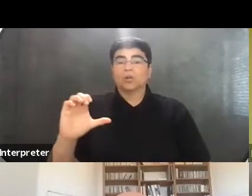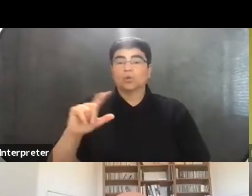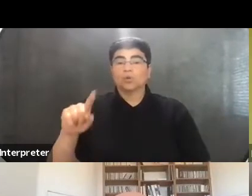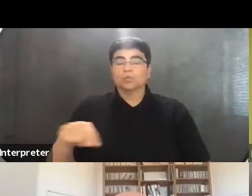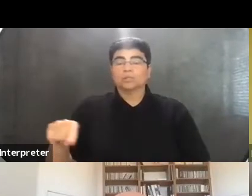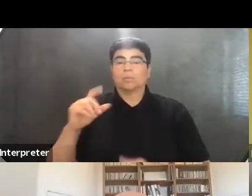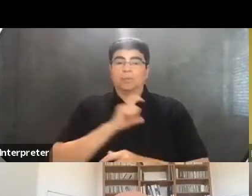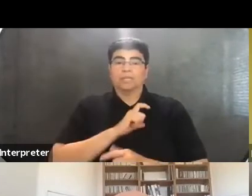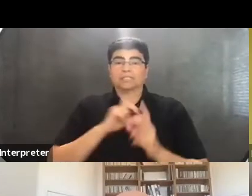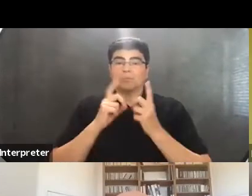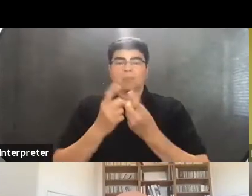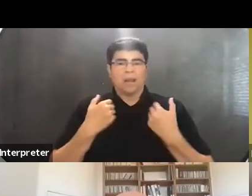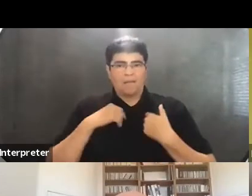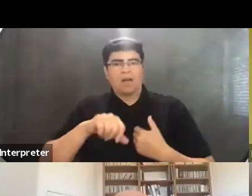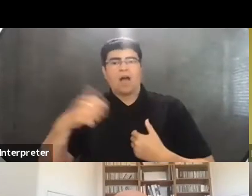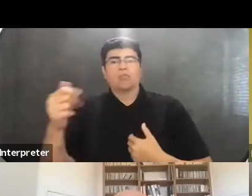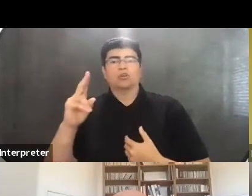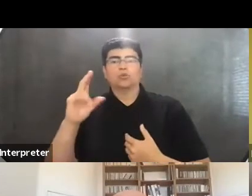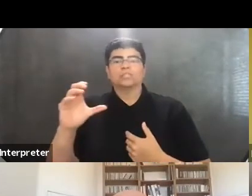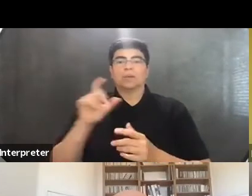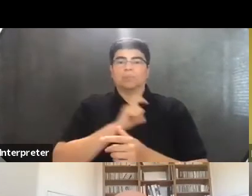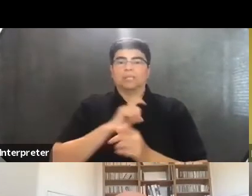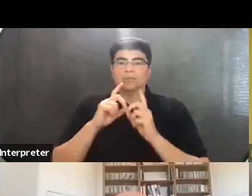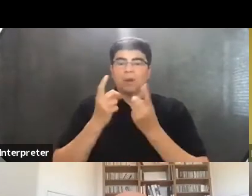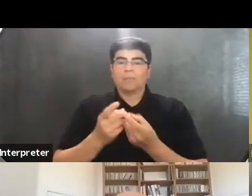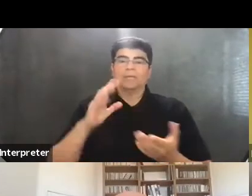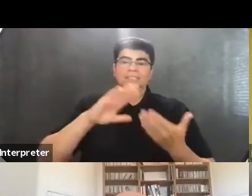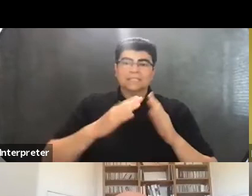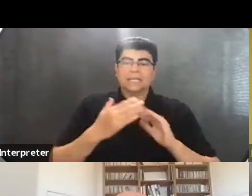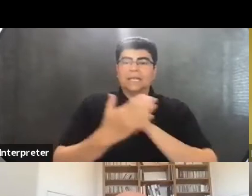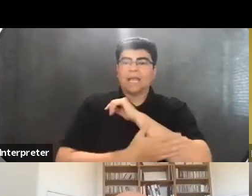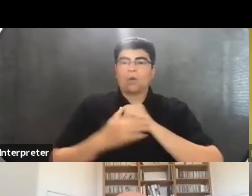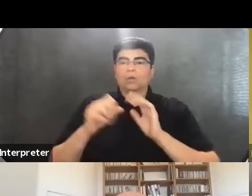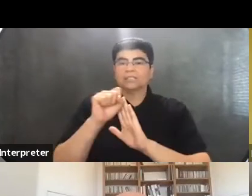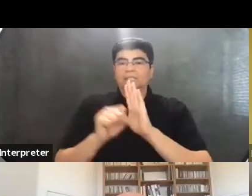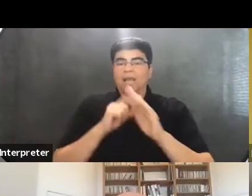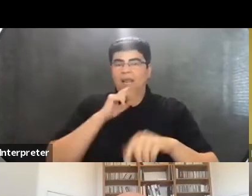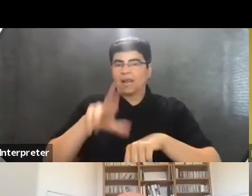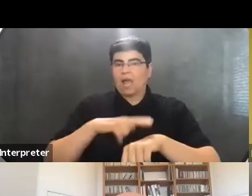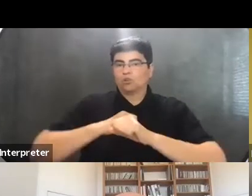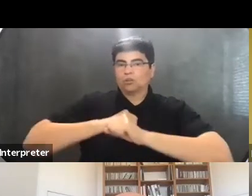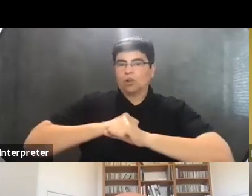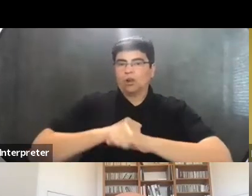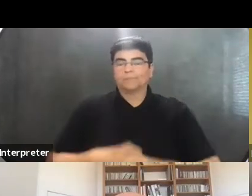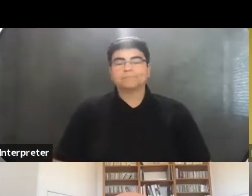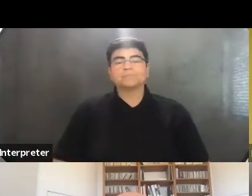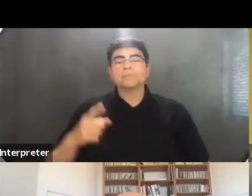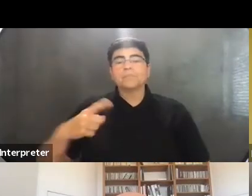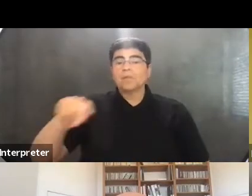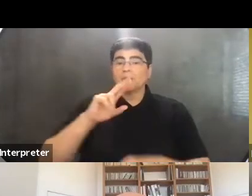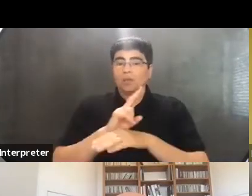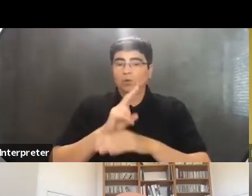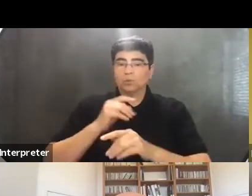reinforced by other UC police departments, city, county, state, and National Guard. They used military